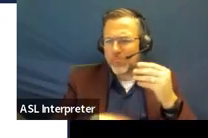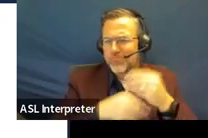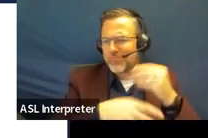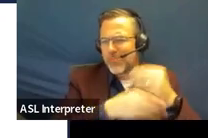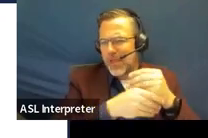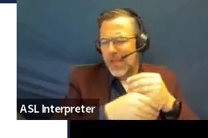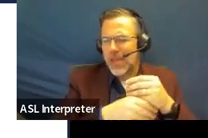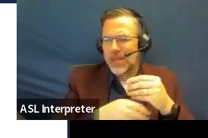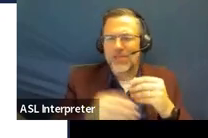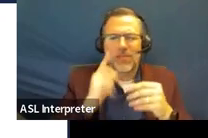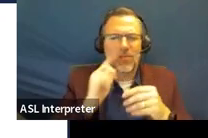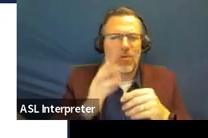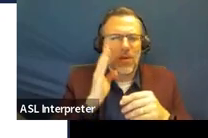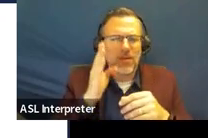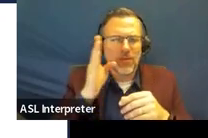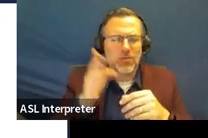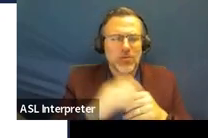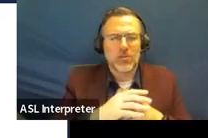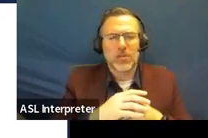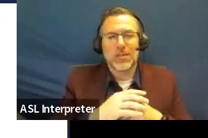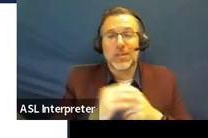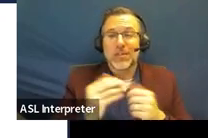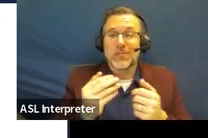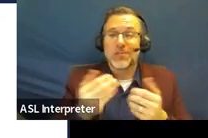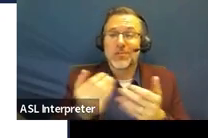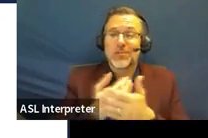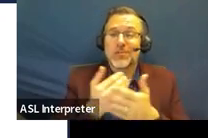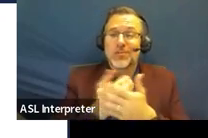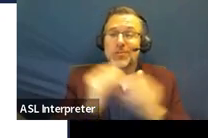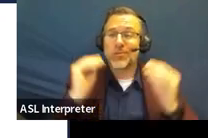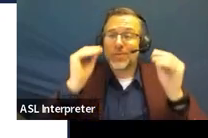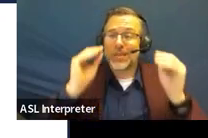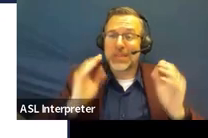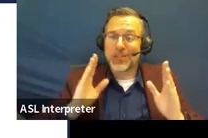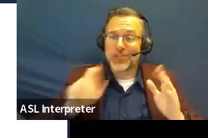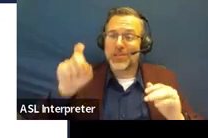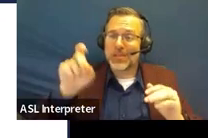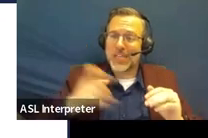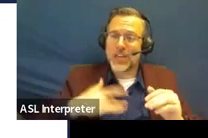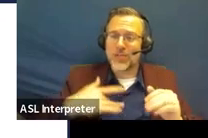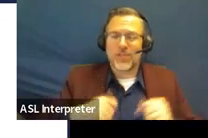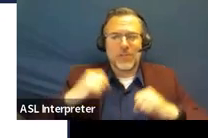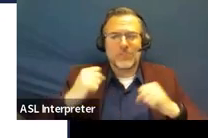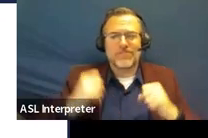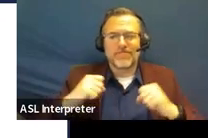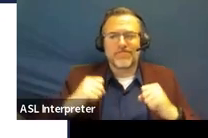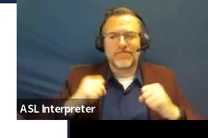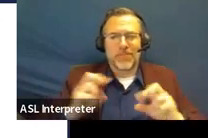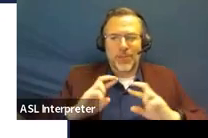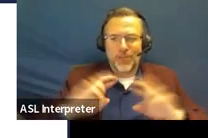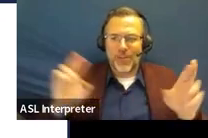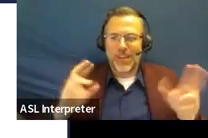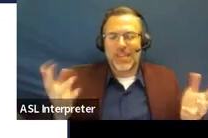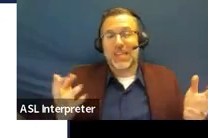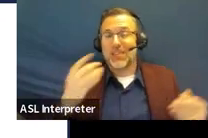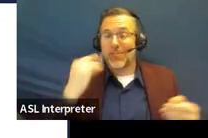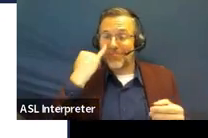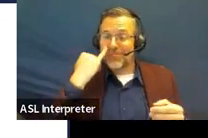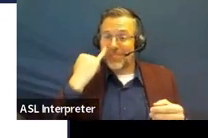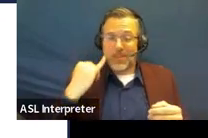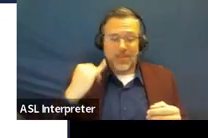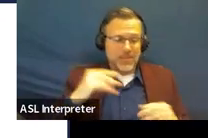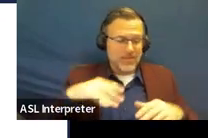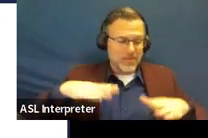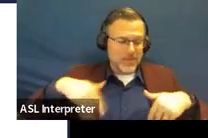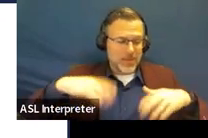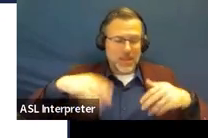and I just would love to get our new teachers as ready as possible. So if there's anything that we didn't discuss, um, I'm